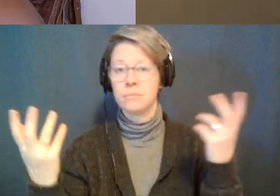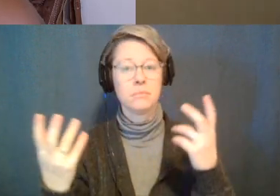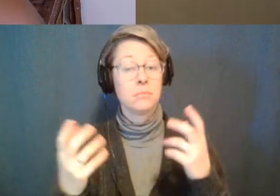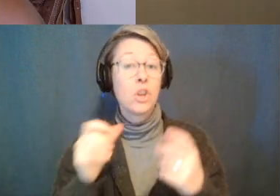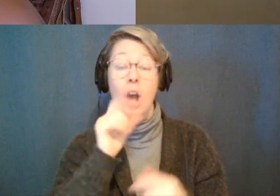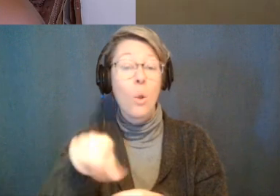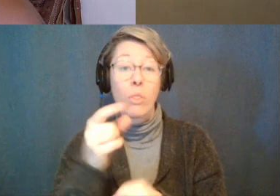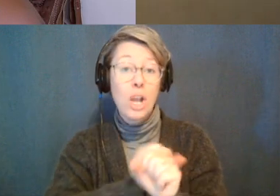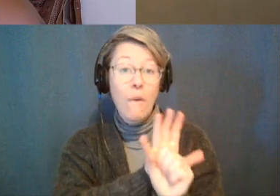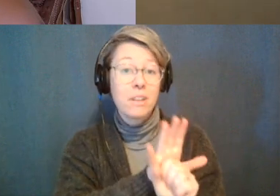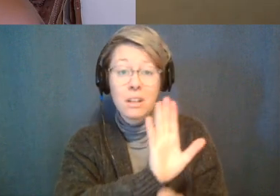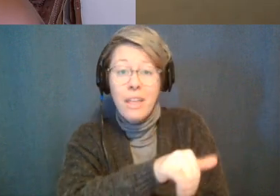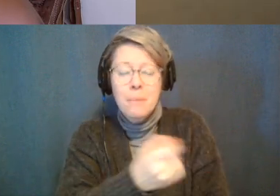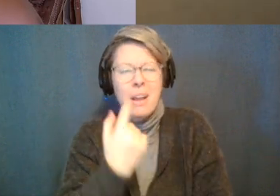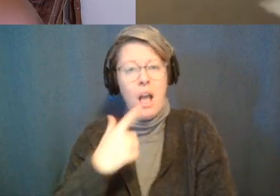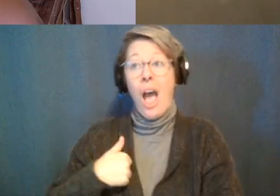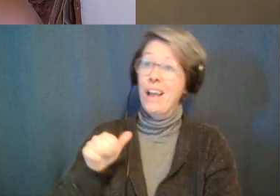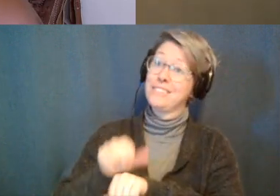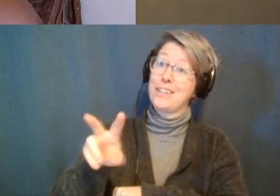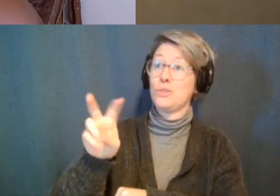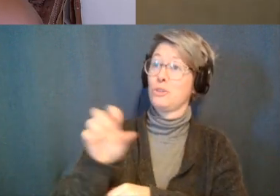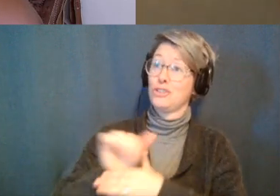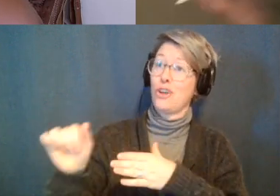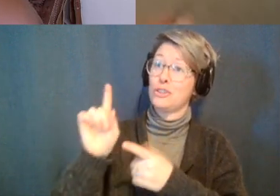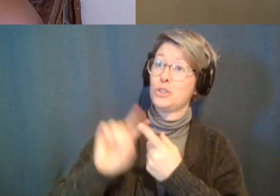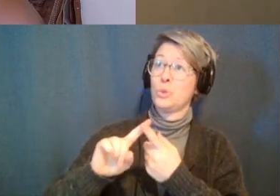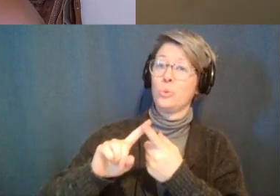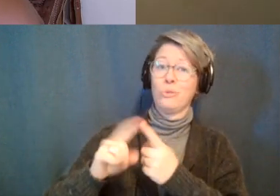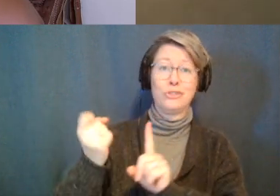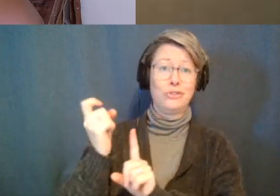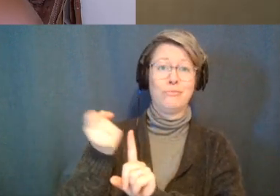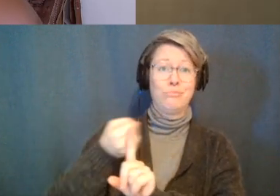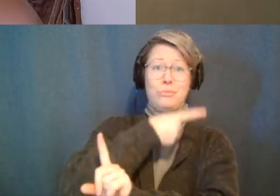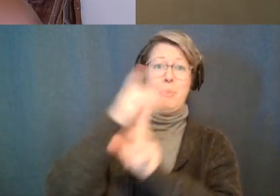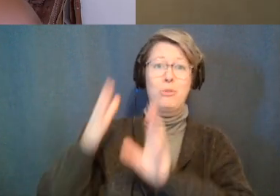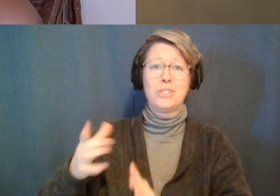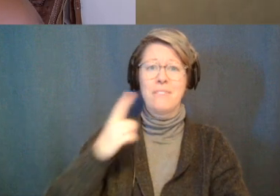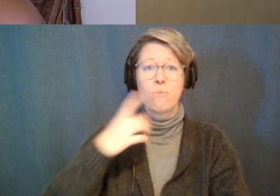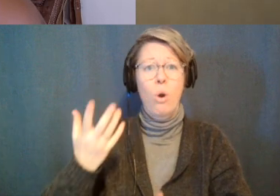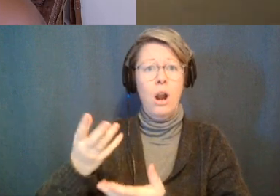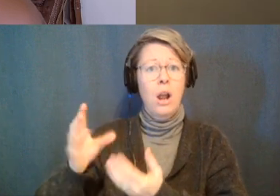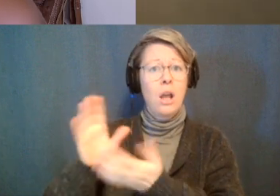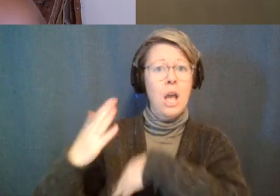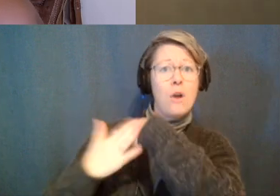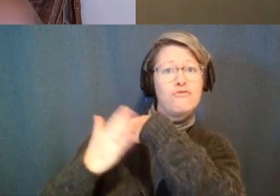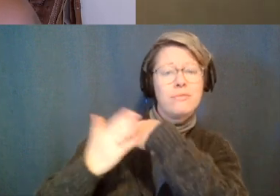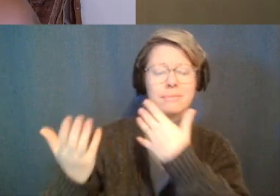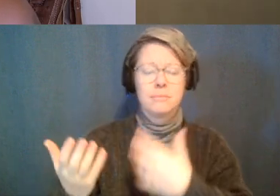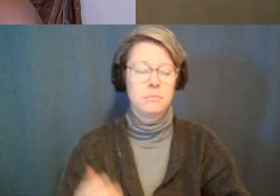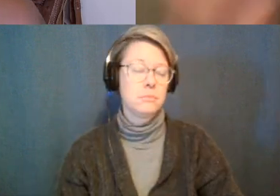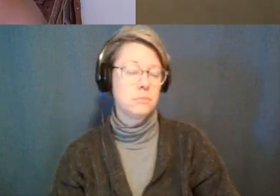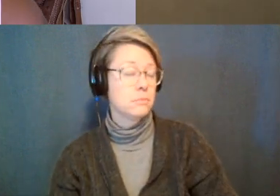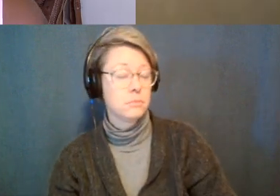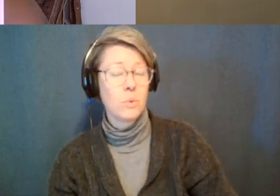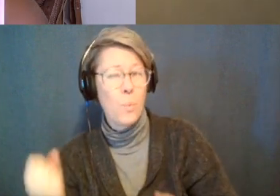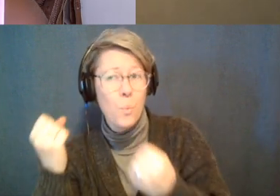i sent two hundred dollars to joe blow for a read it's like wake up what are you what is it's a huge reflection like all of